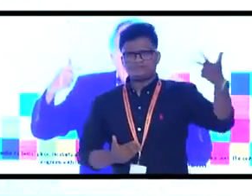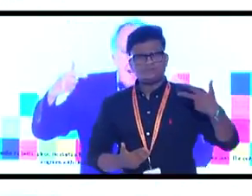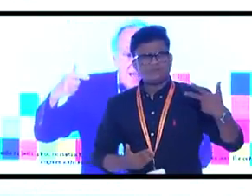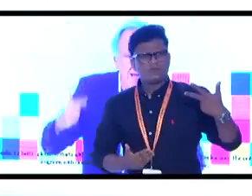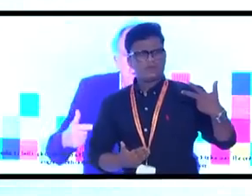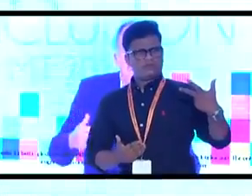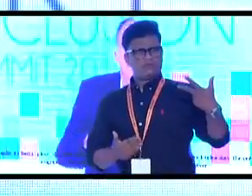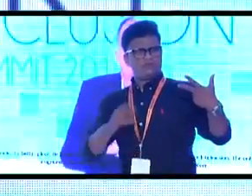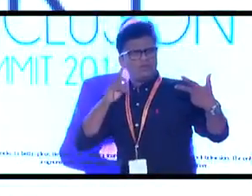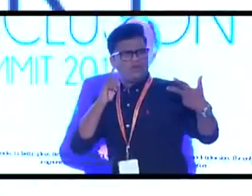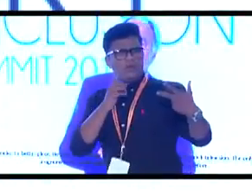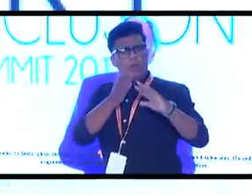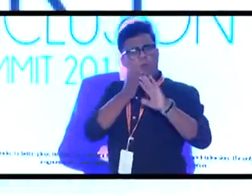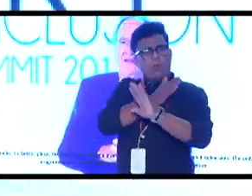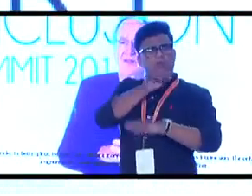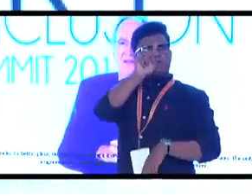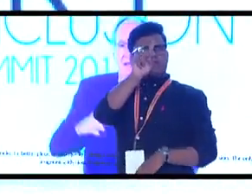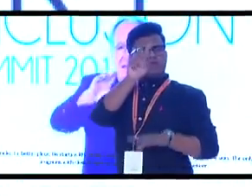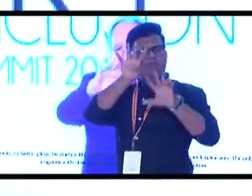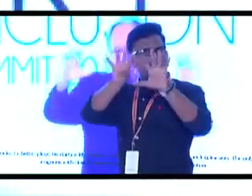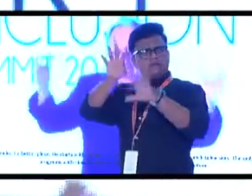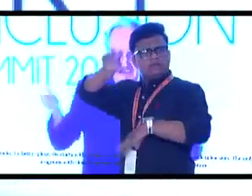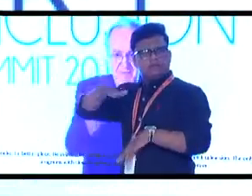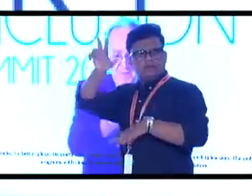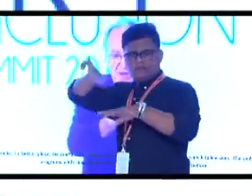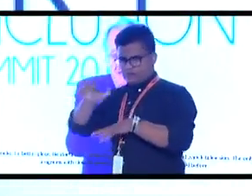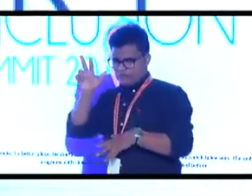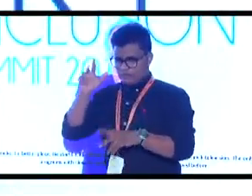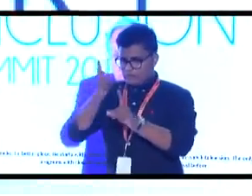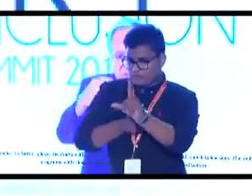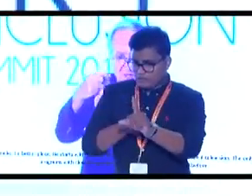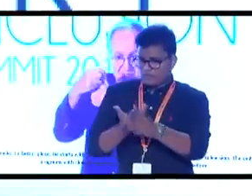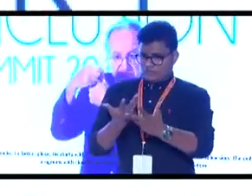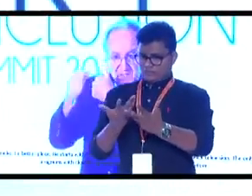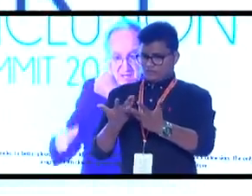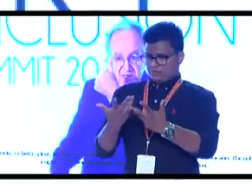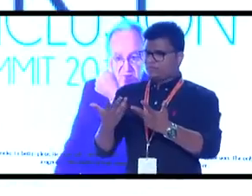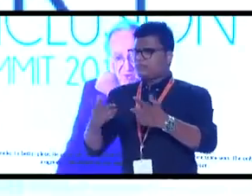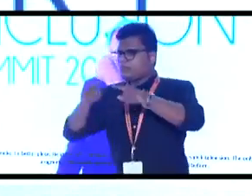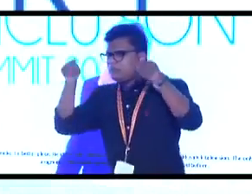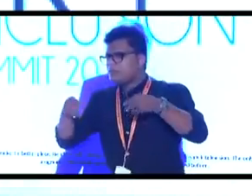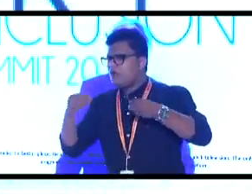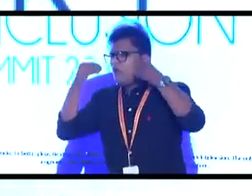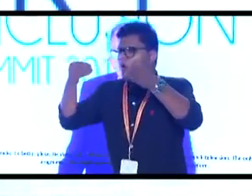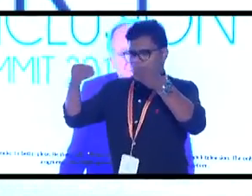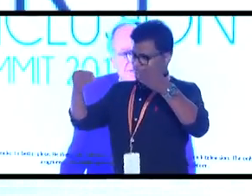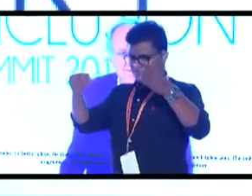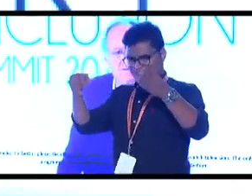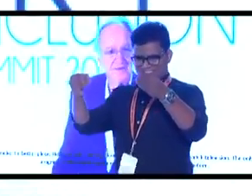1988, that they could take what was in that big box and put it on a chip the size of your thumbnail